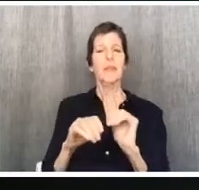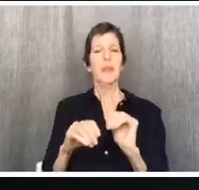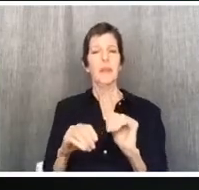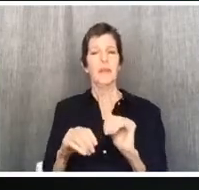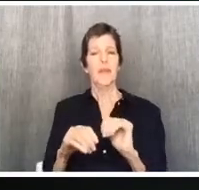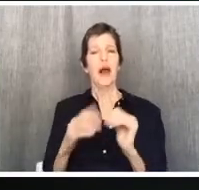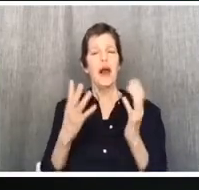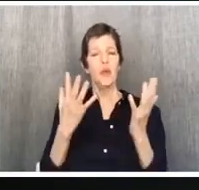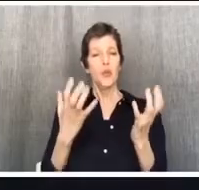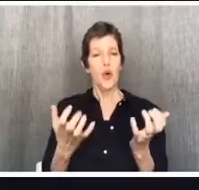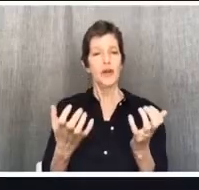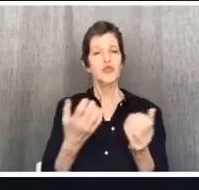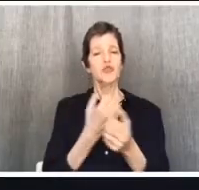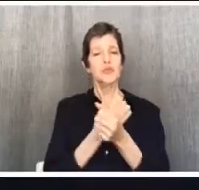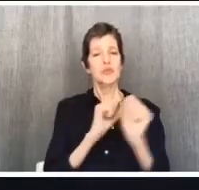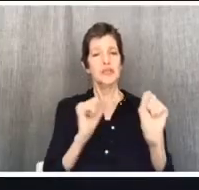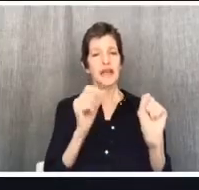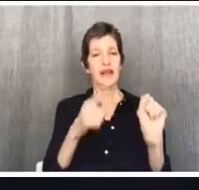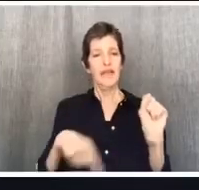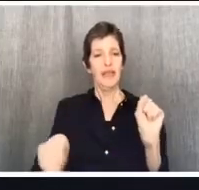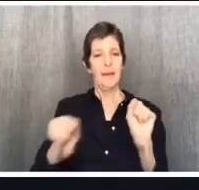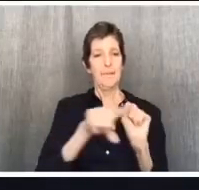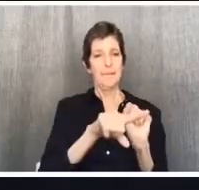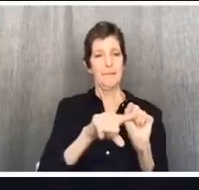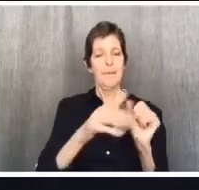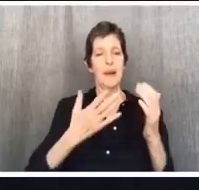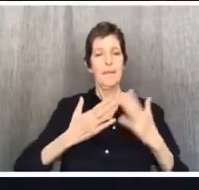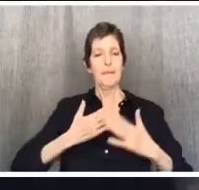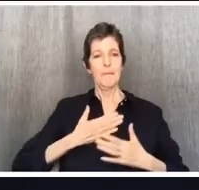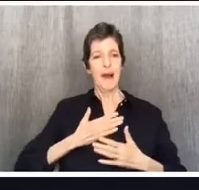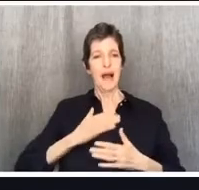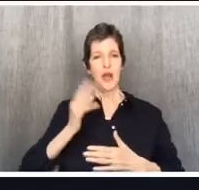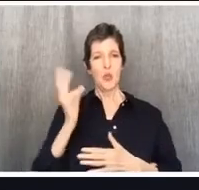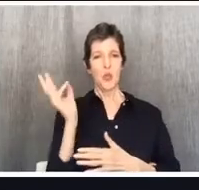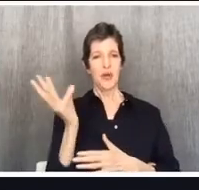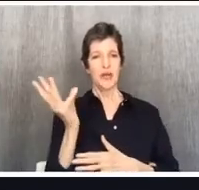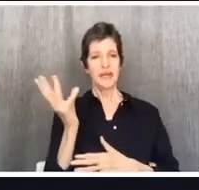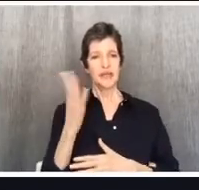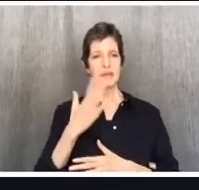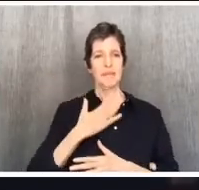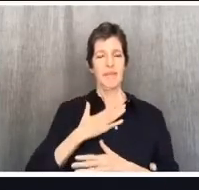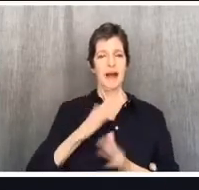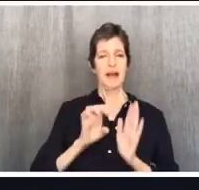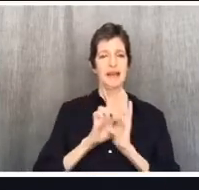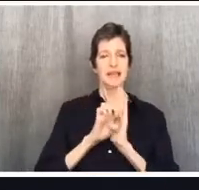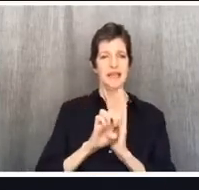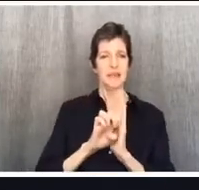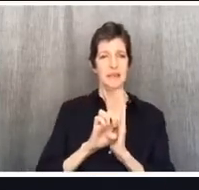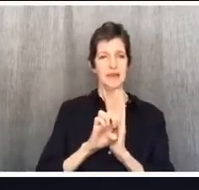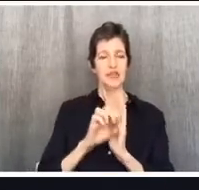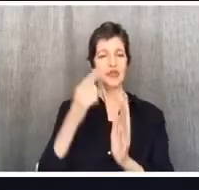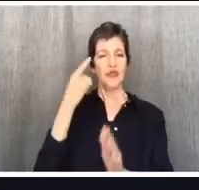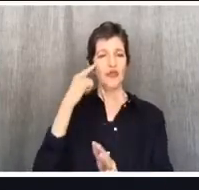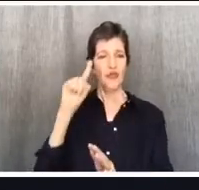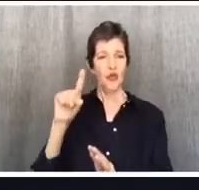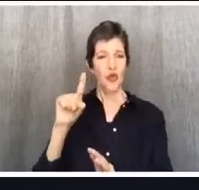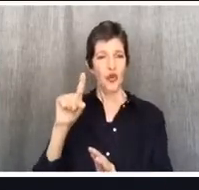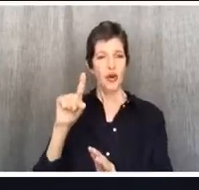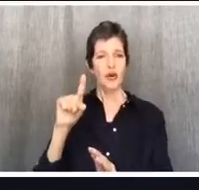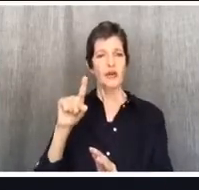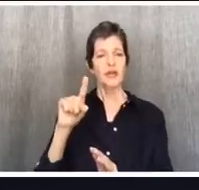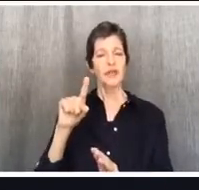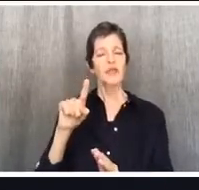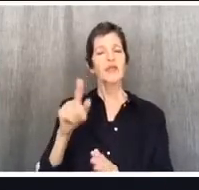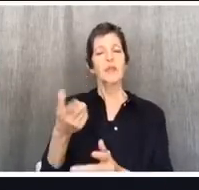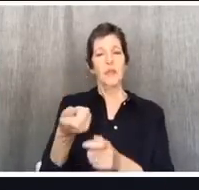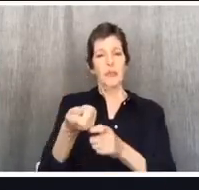saved. That they may be saved. What is the point of it? Paul's saying, not only do you build your brother up, but your behavior as one